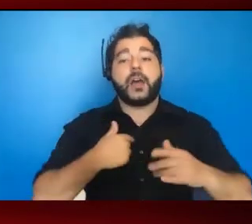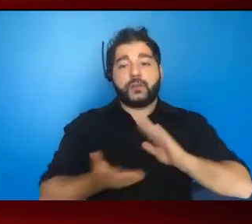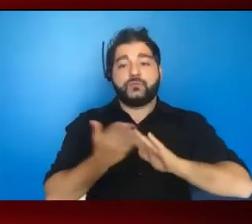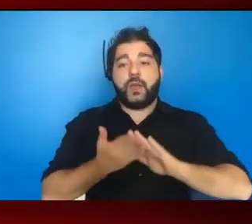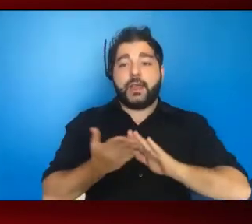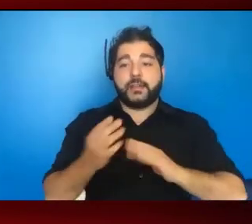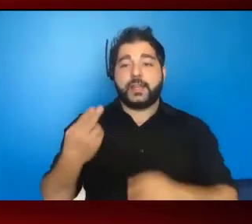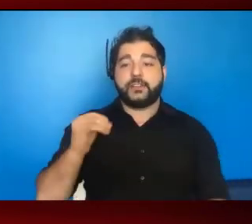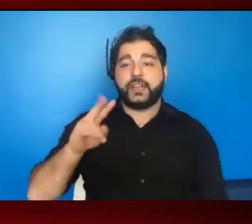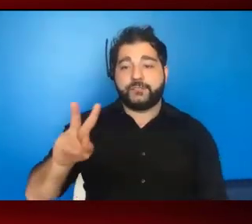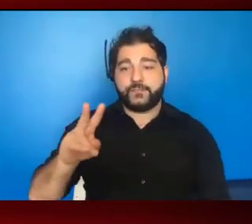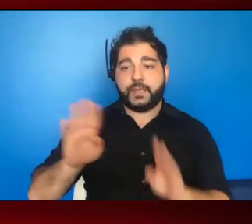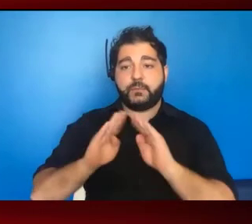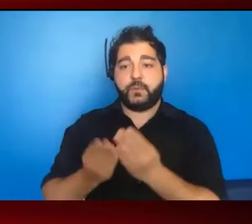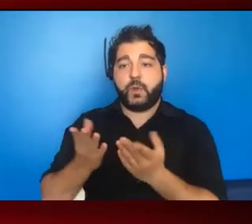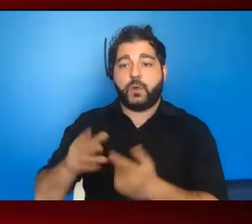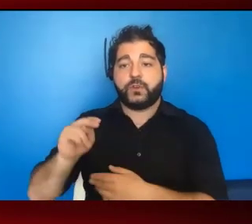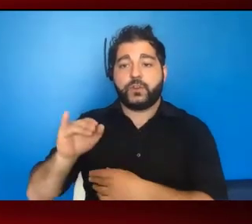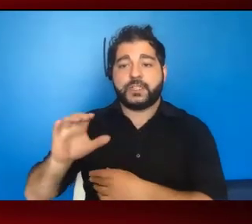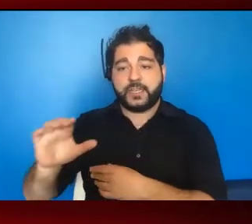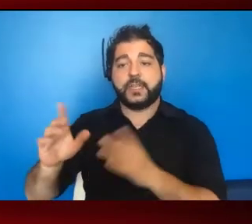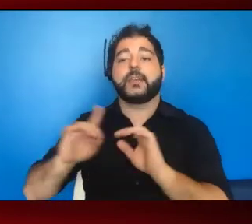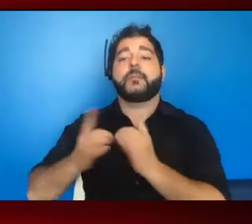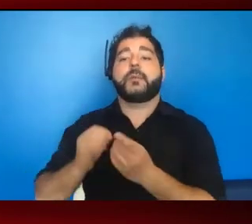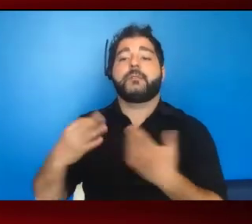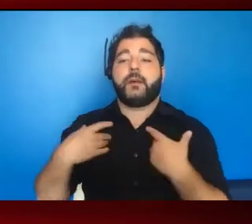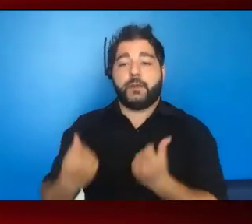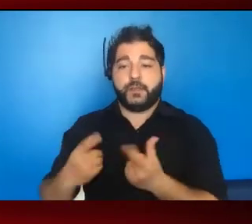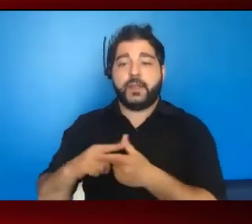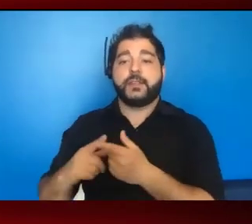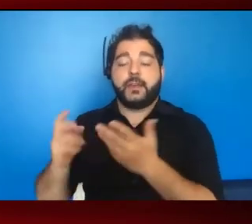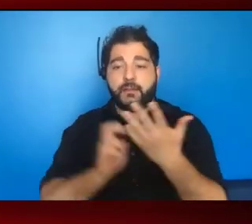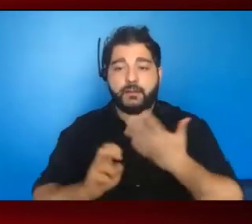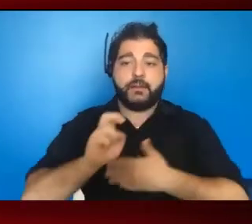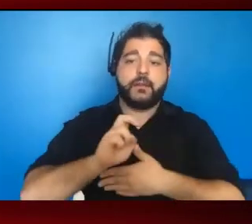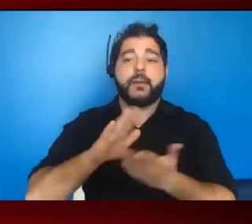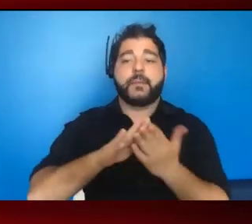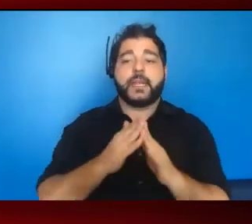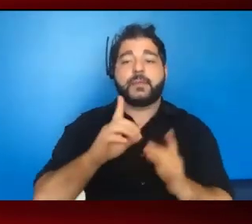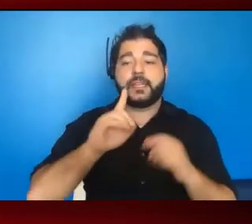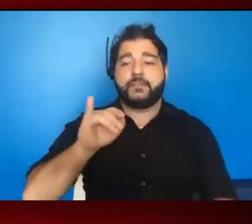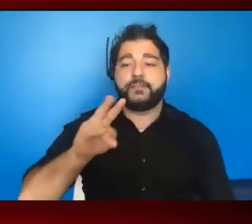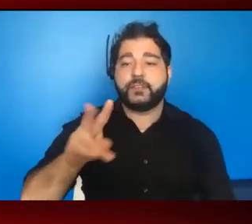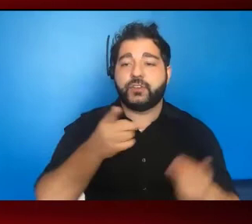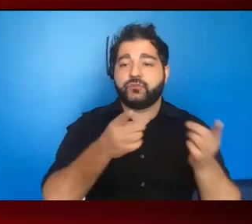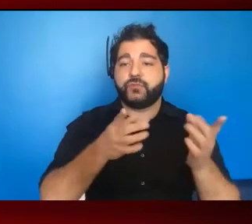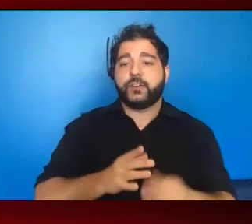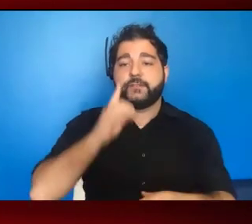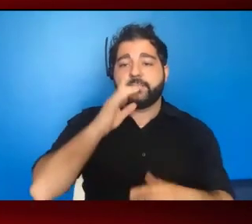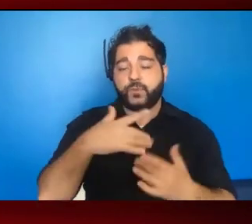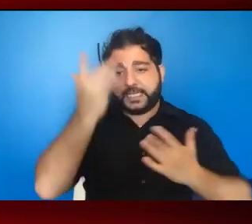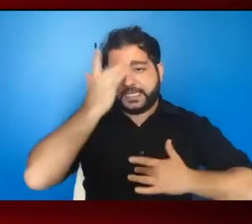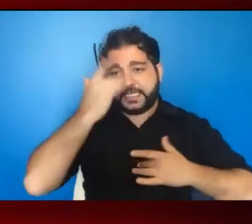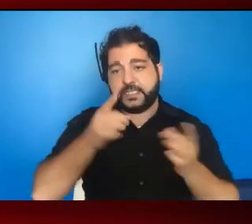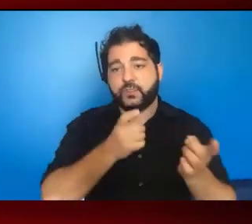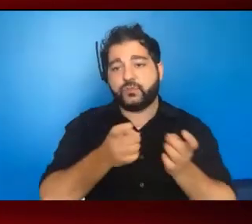HIV Bureau at the New York City Department of Health, eventually becoming the division director for disease control,